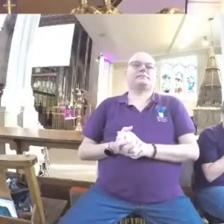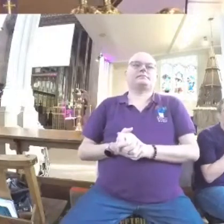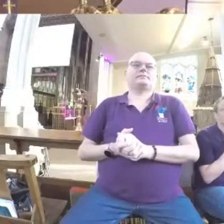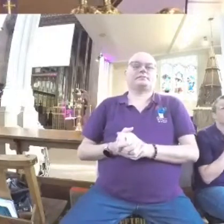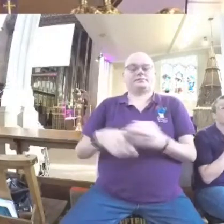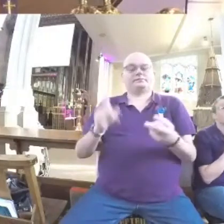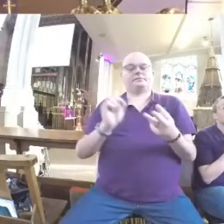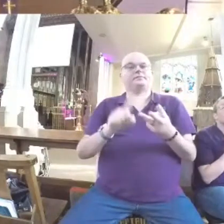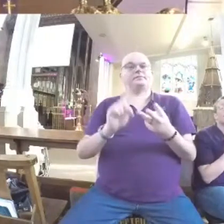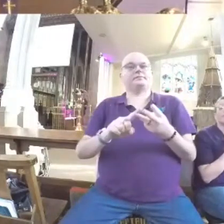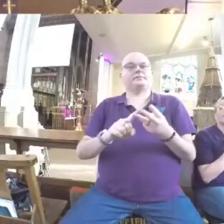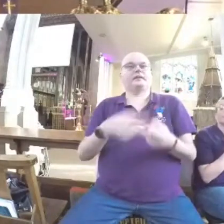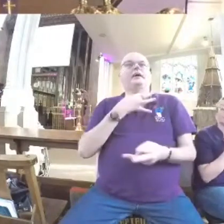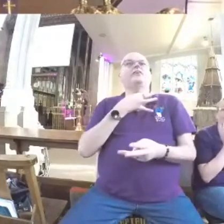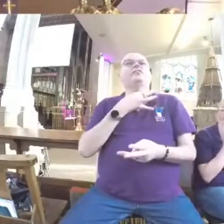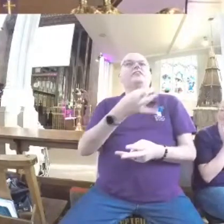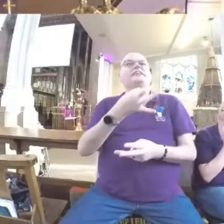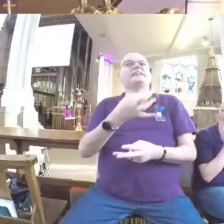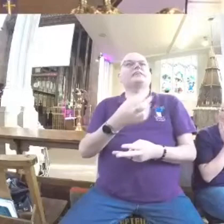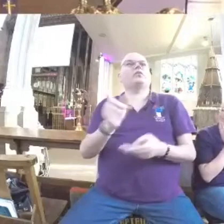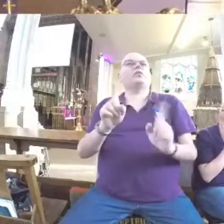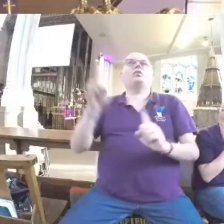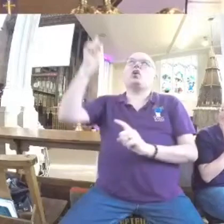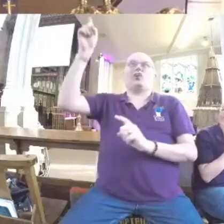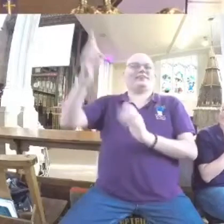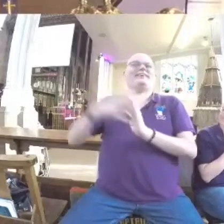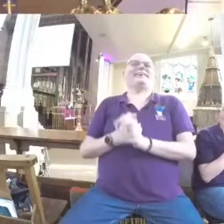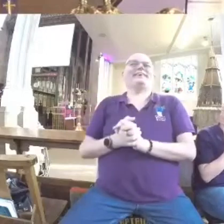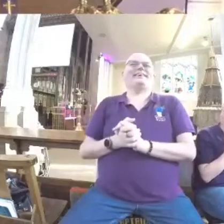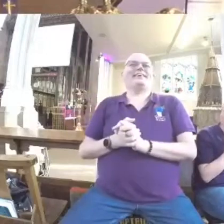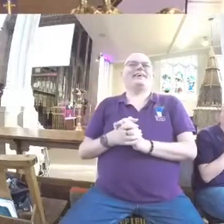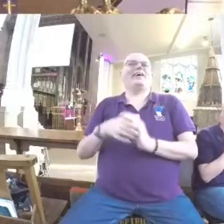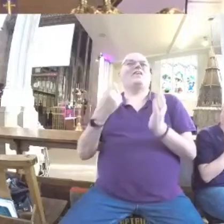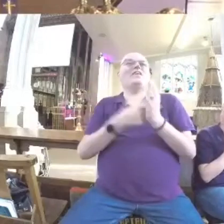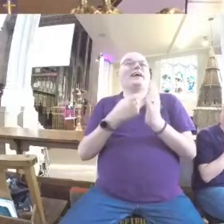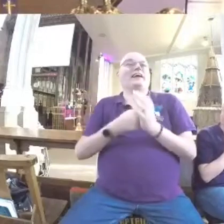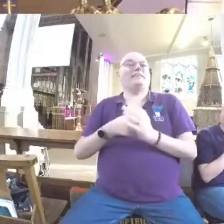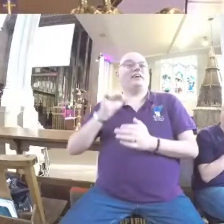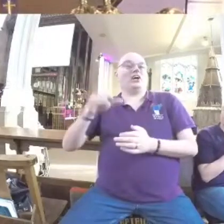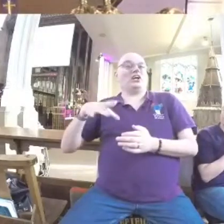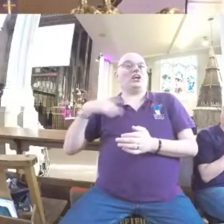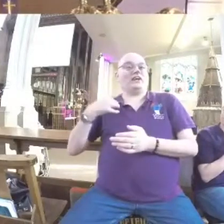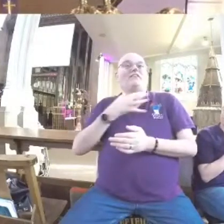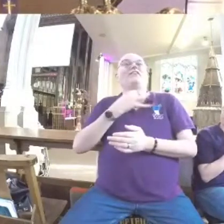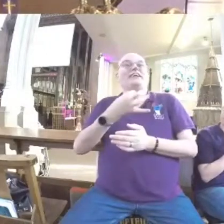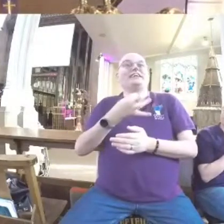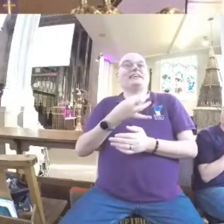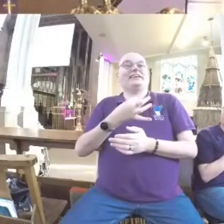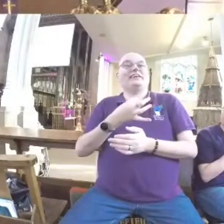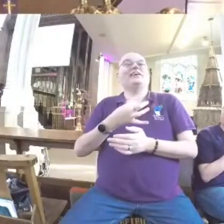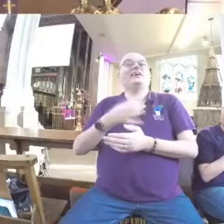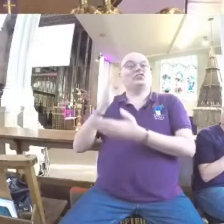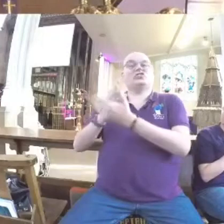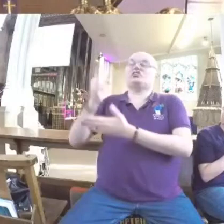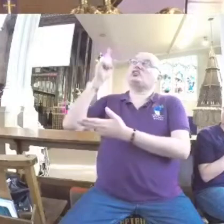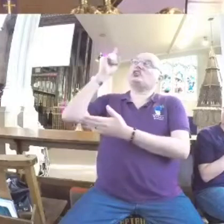Lesson number three, take risks for God. Rahab risked her own life to help the two spies. She put her trust in God and took